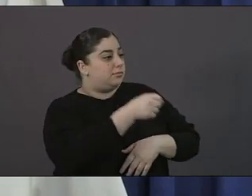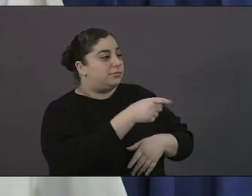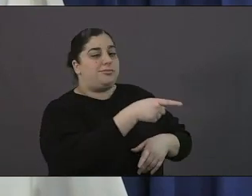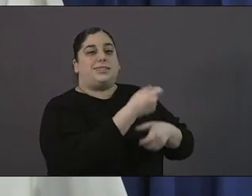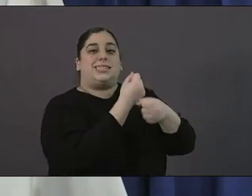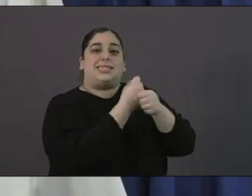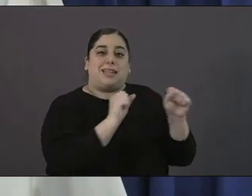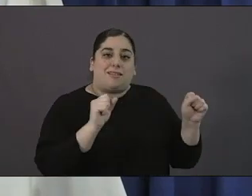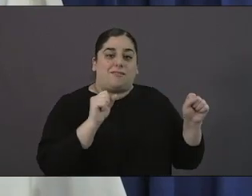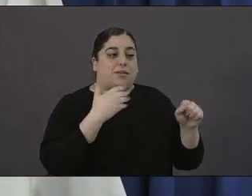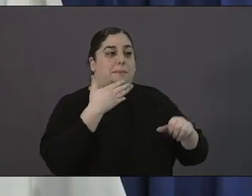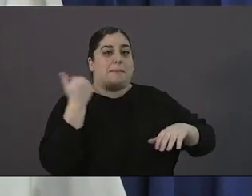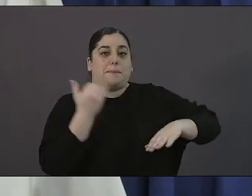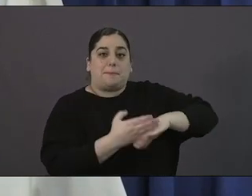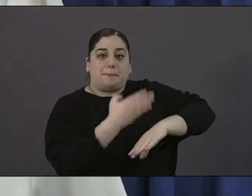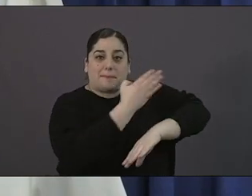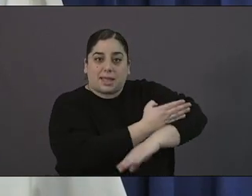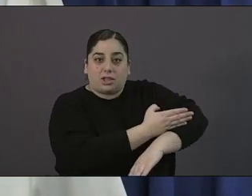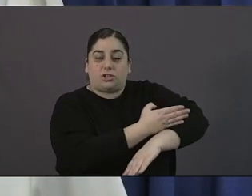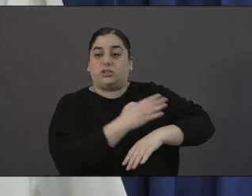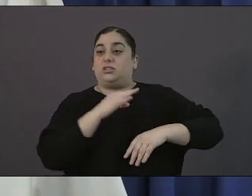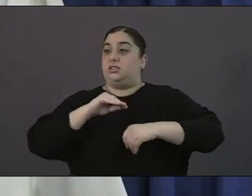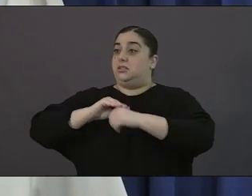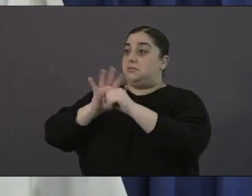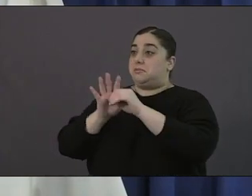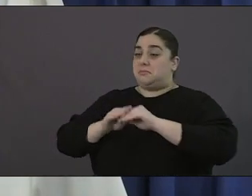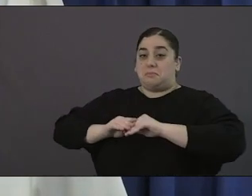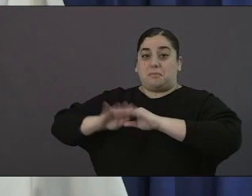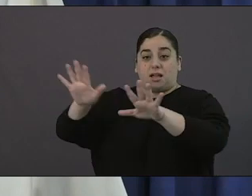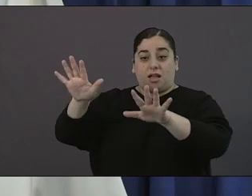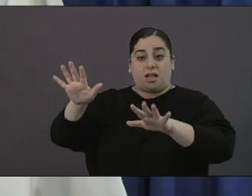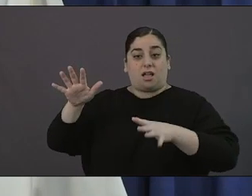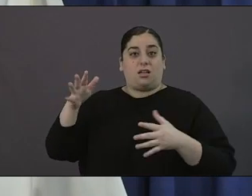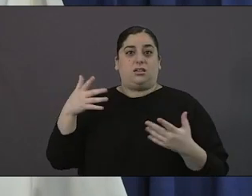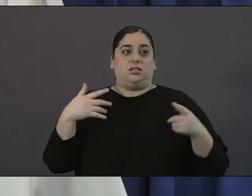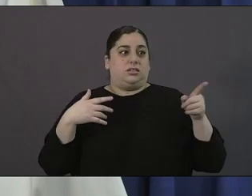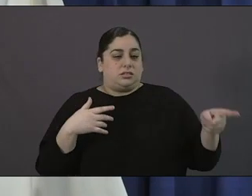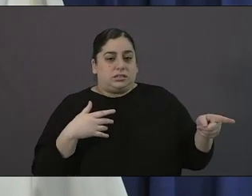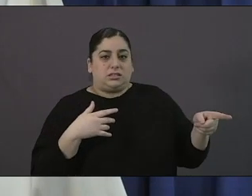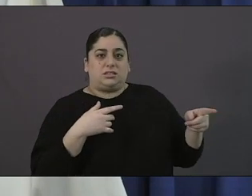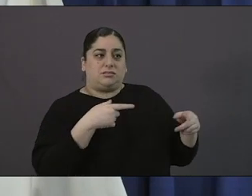19 but even after we get passed on the other side of it that's why that approach is important